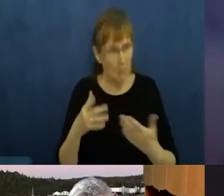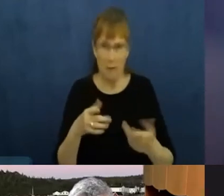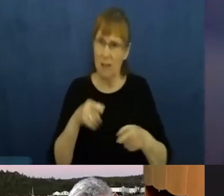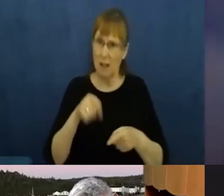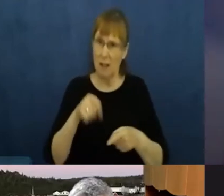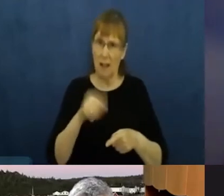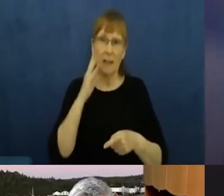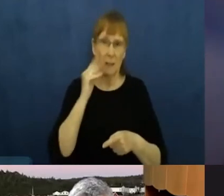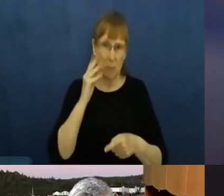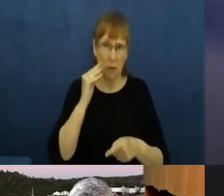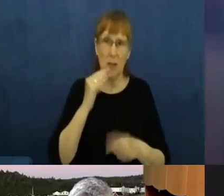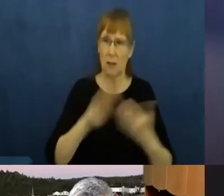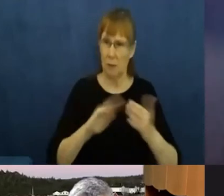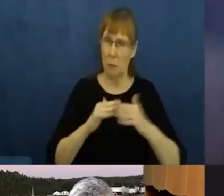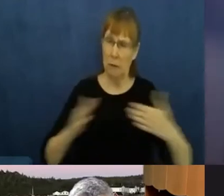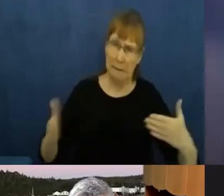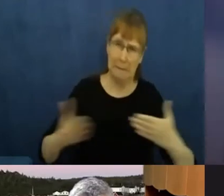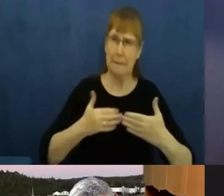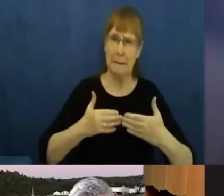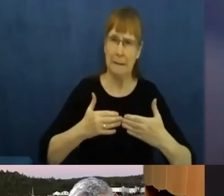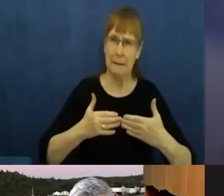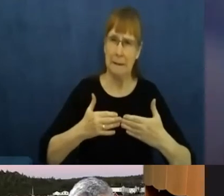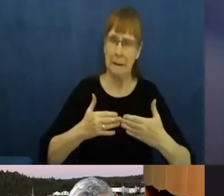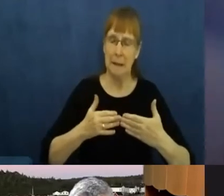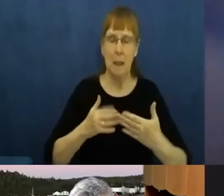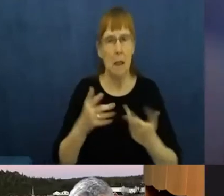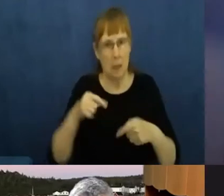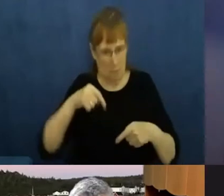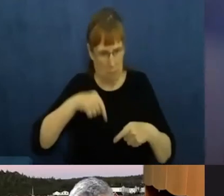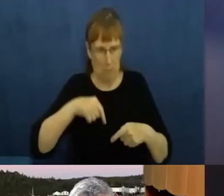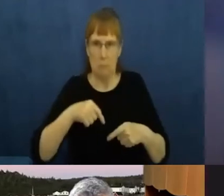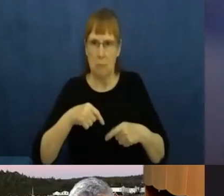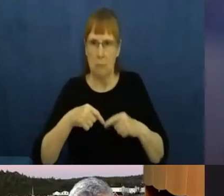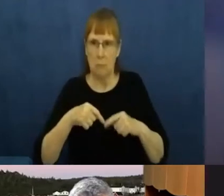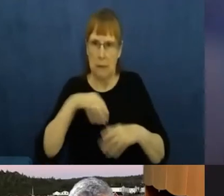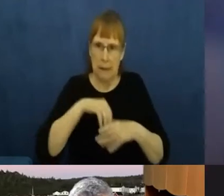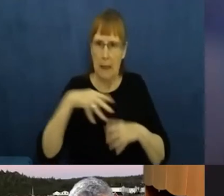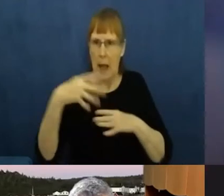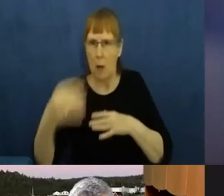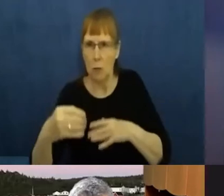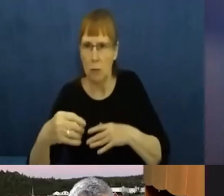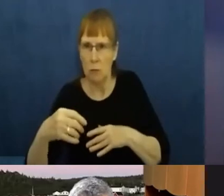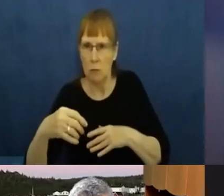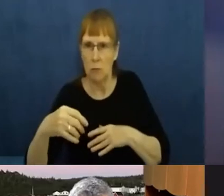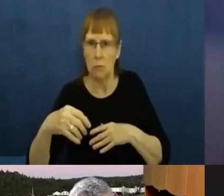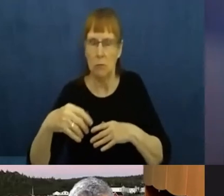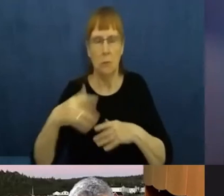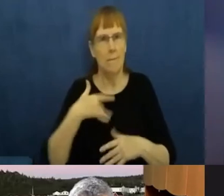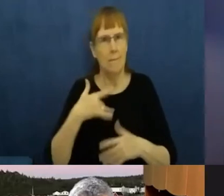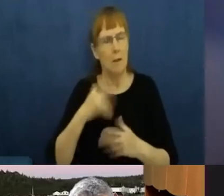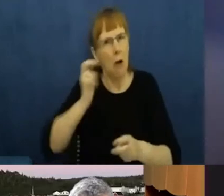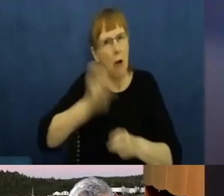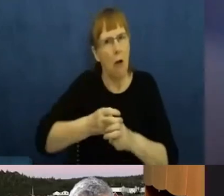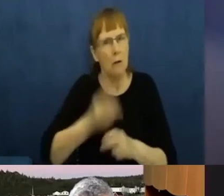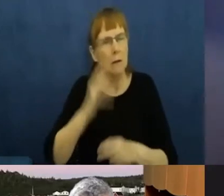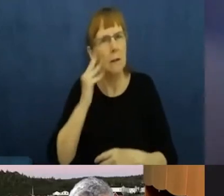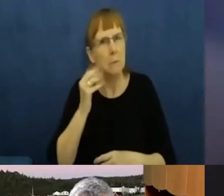through. But they took time to tell me about the mechanisms they put in place within their own communities